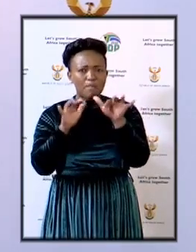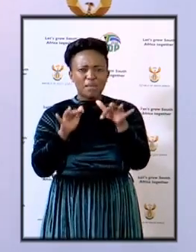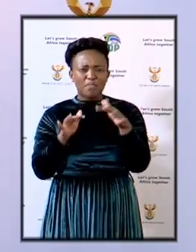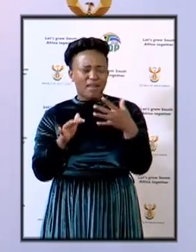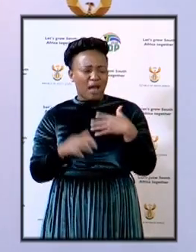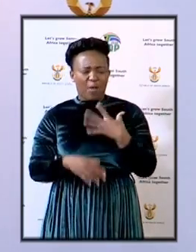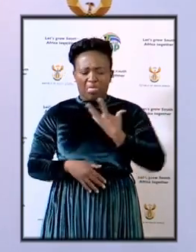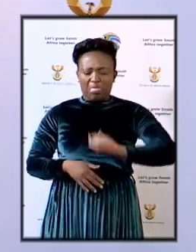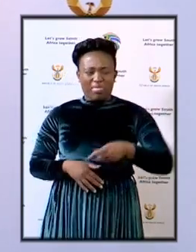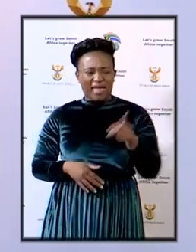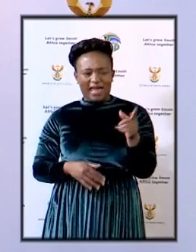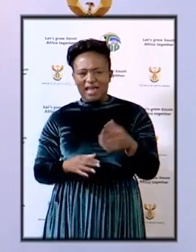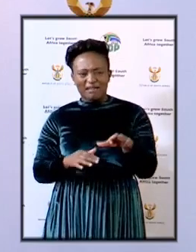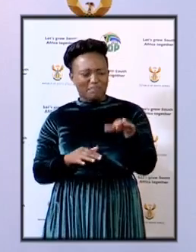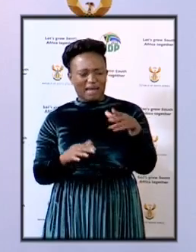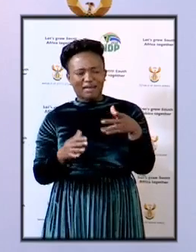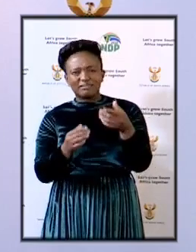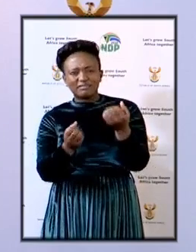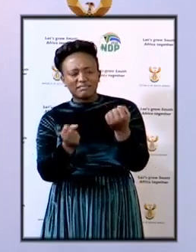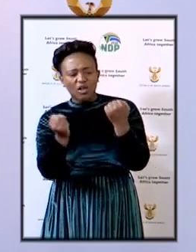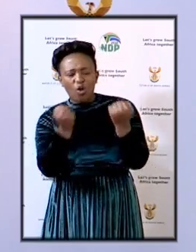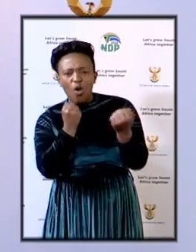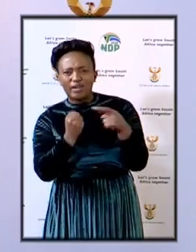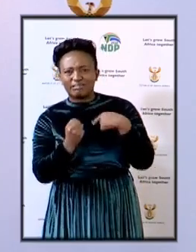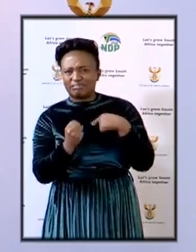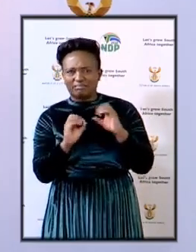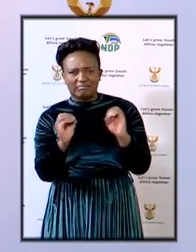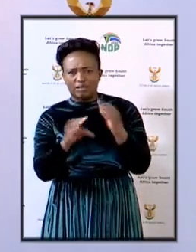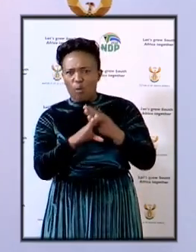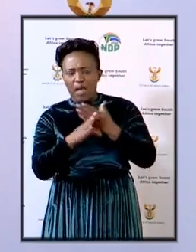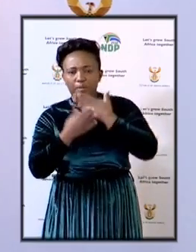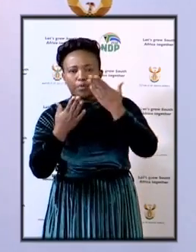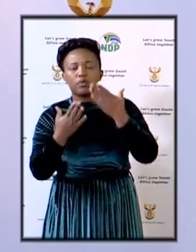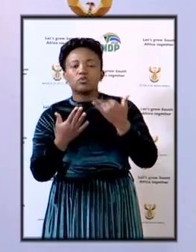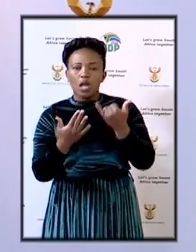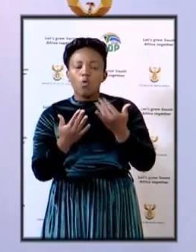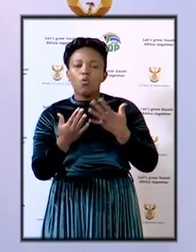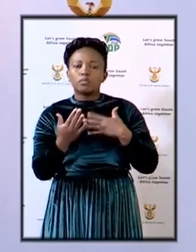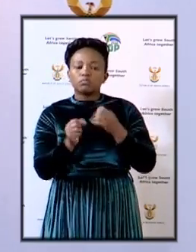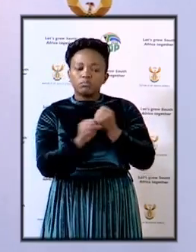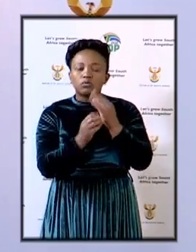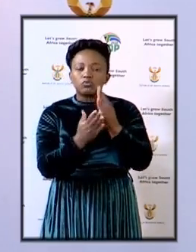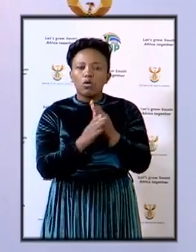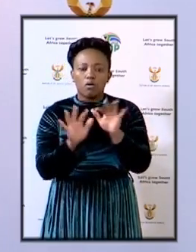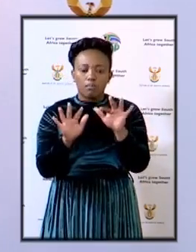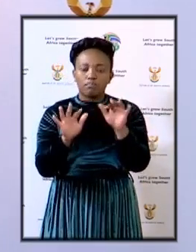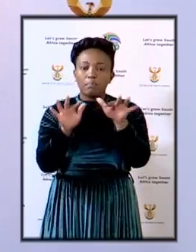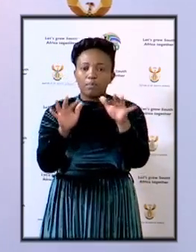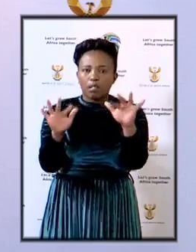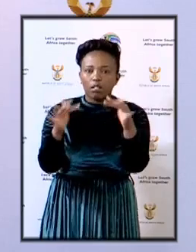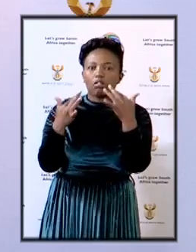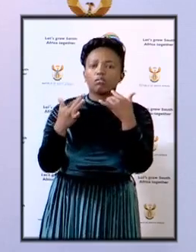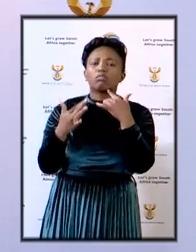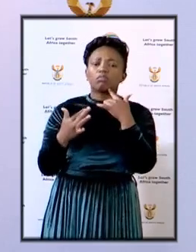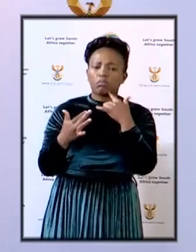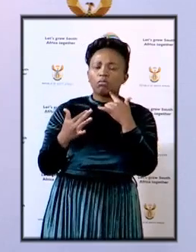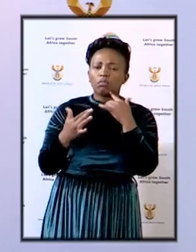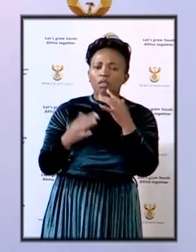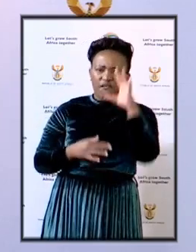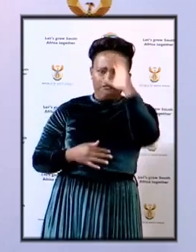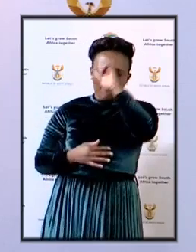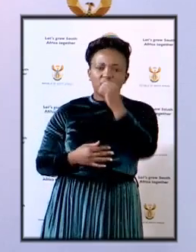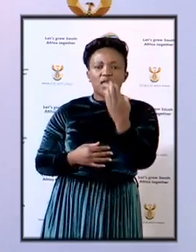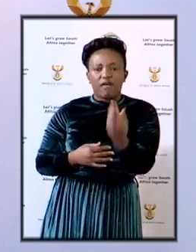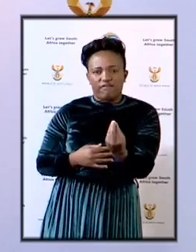deliver quality service for those who have been harmed. We can only turn the